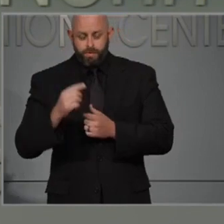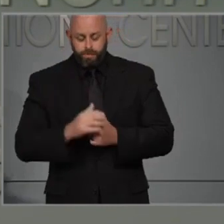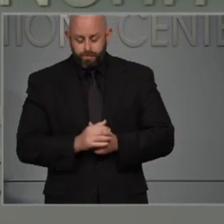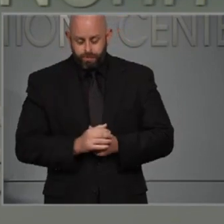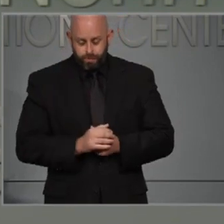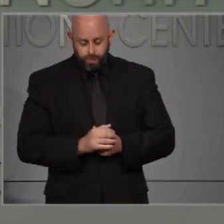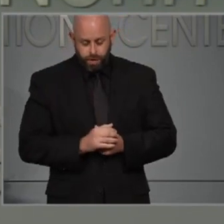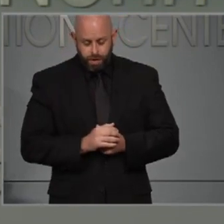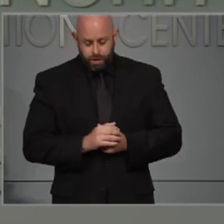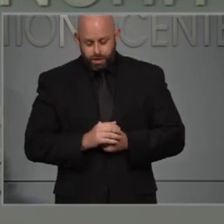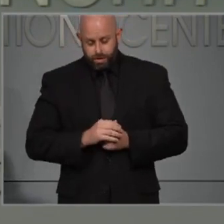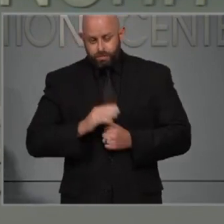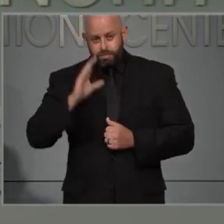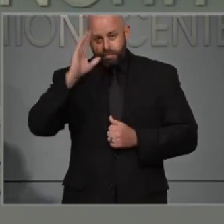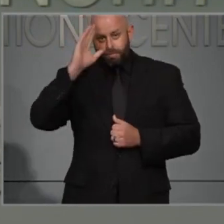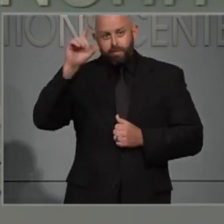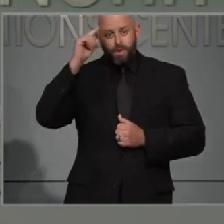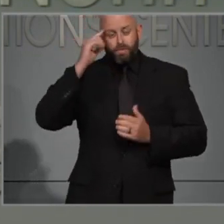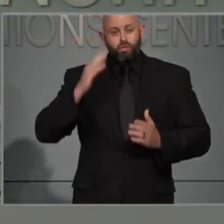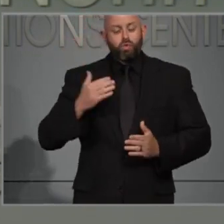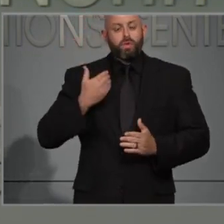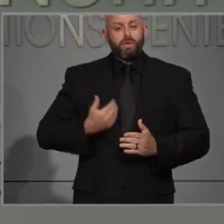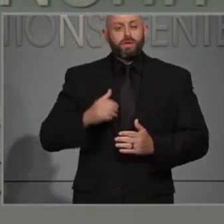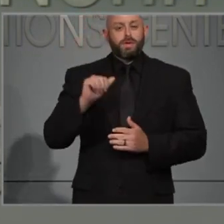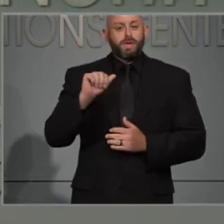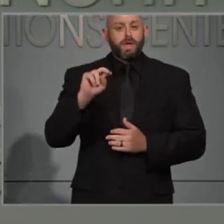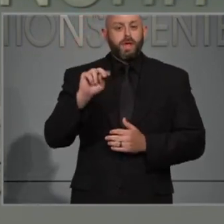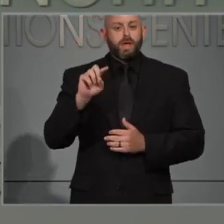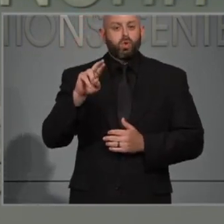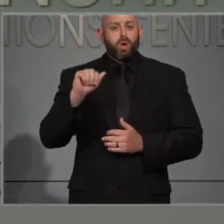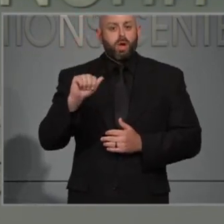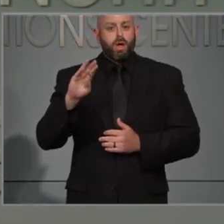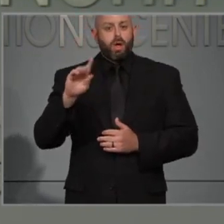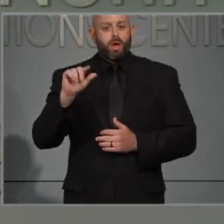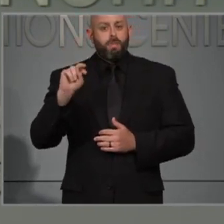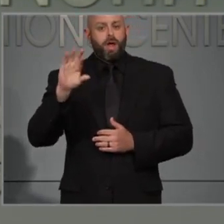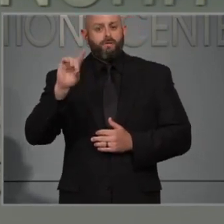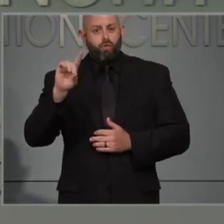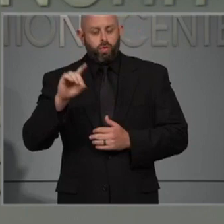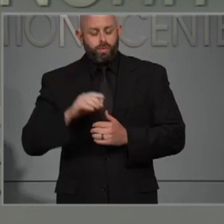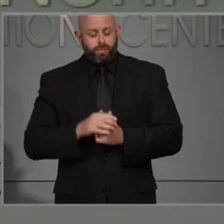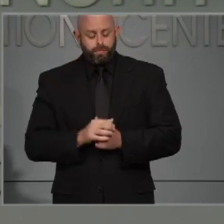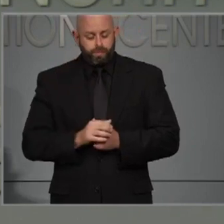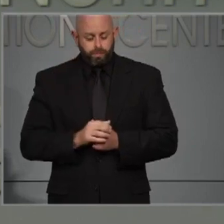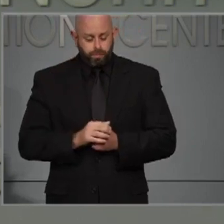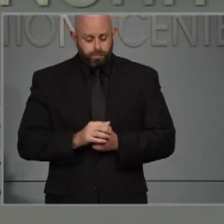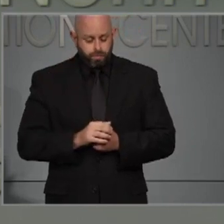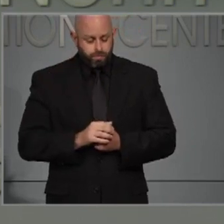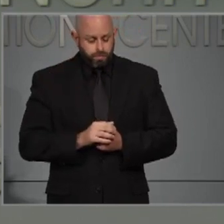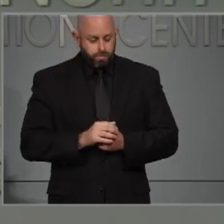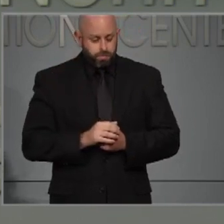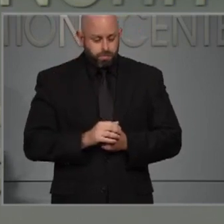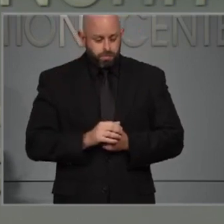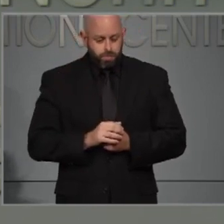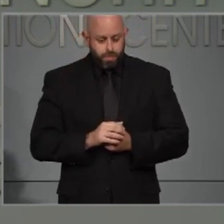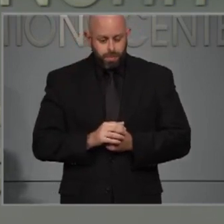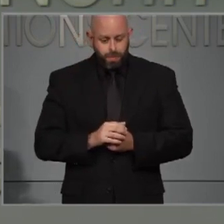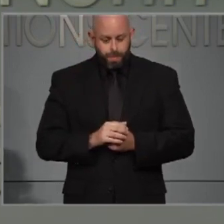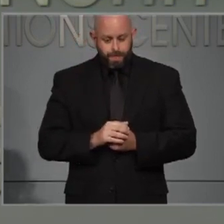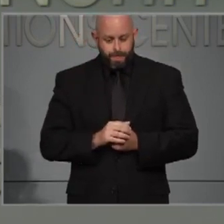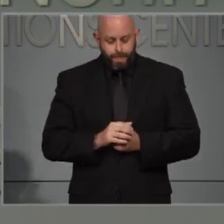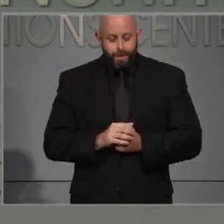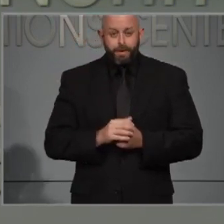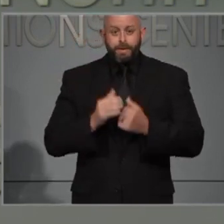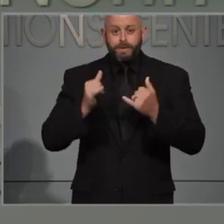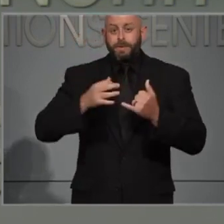Hi, Governor. It's Andrea Blanford with ABC11. We're now only two weeks away from what we believe will be the end of Phase